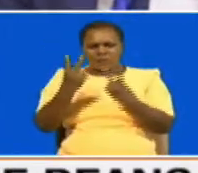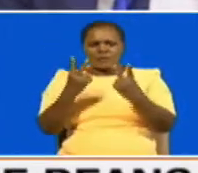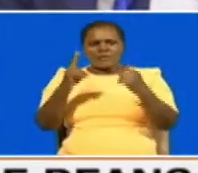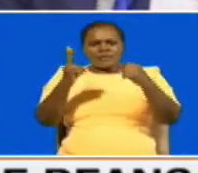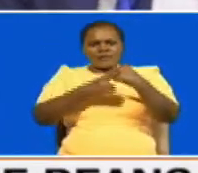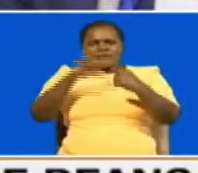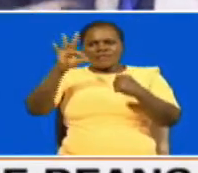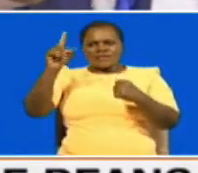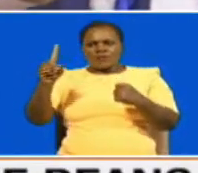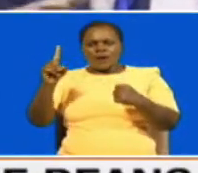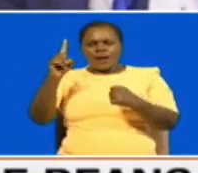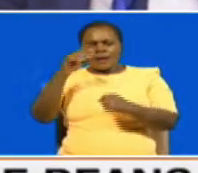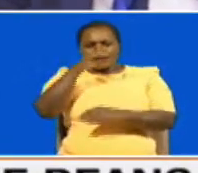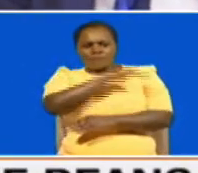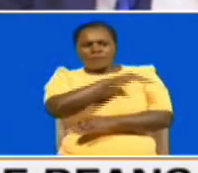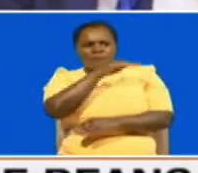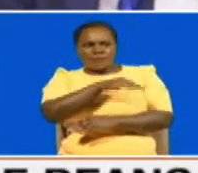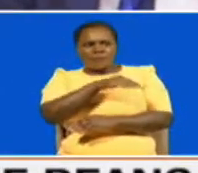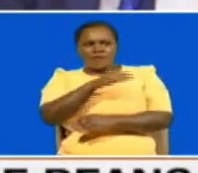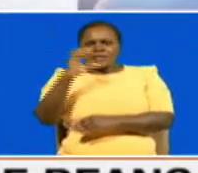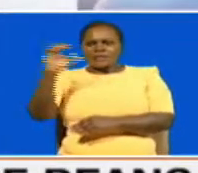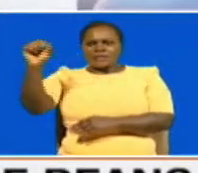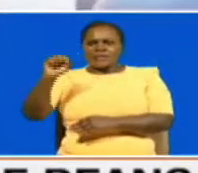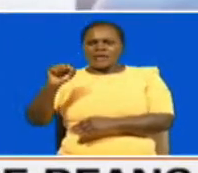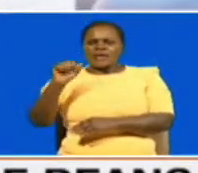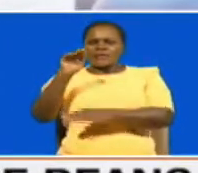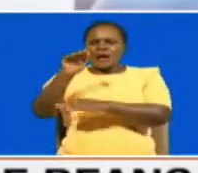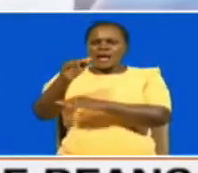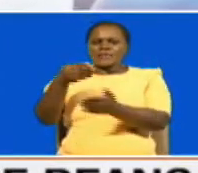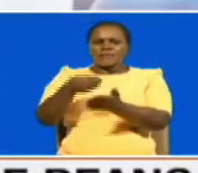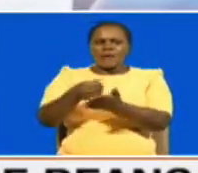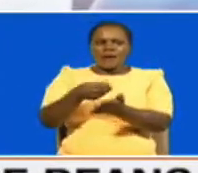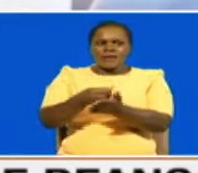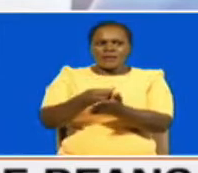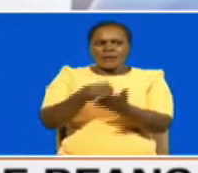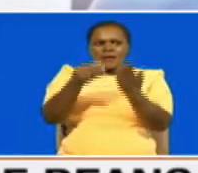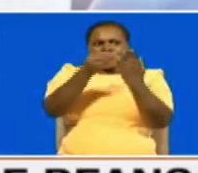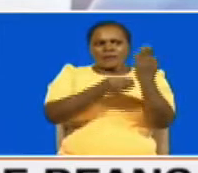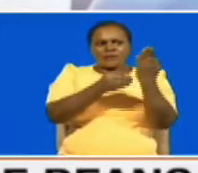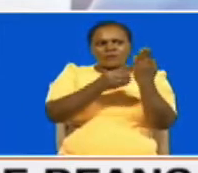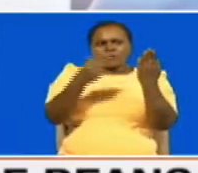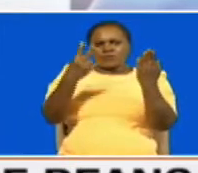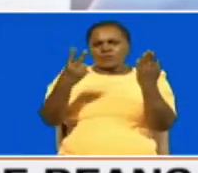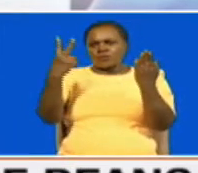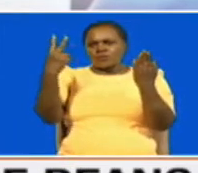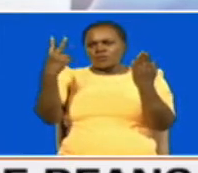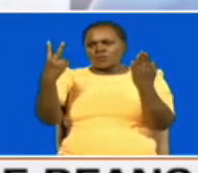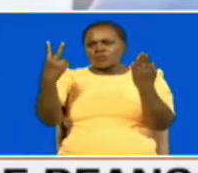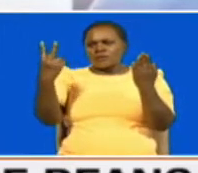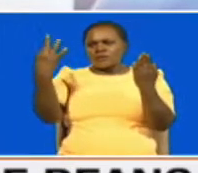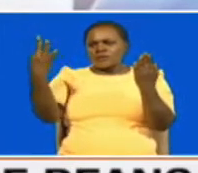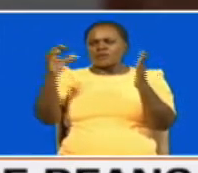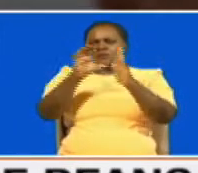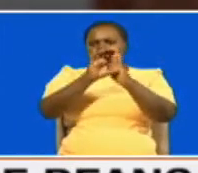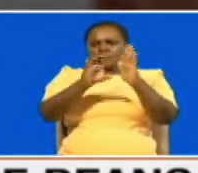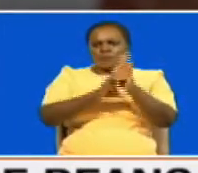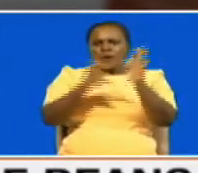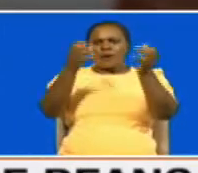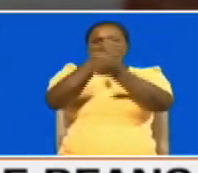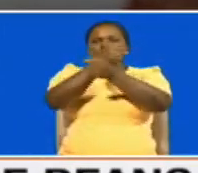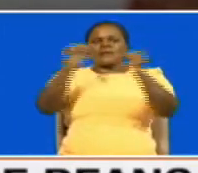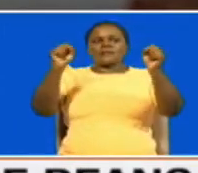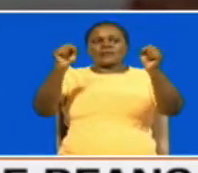7 31 pm the attorney requested for exchequer release under article 223 of the constitution to the